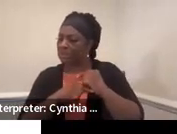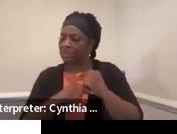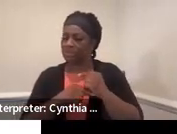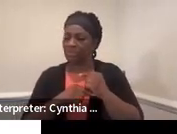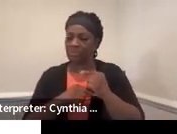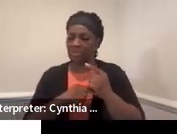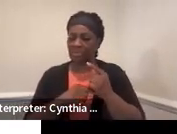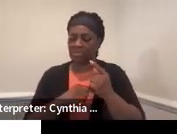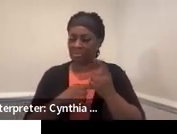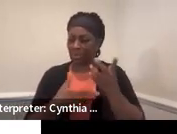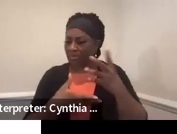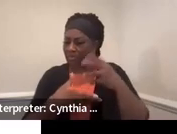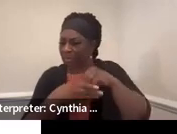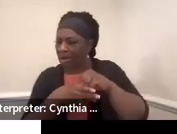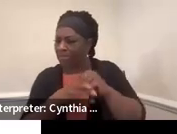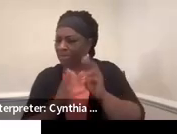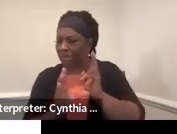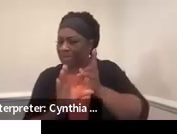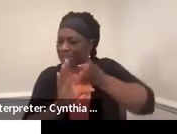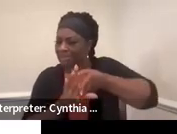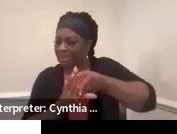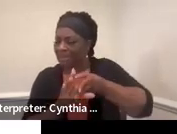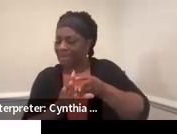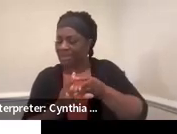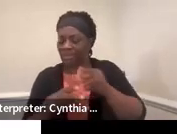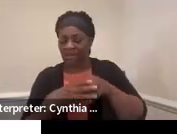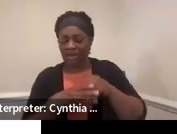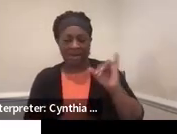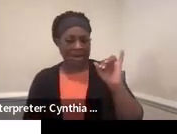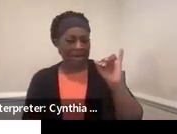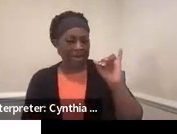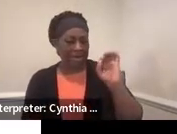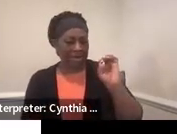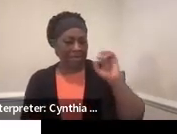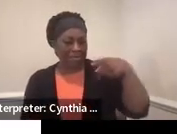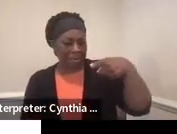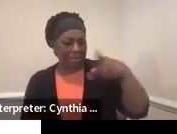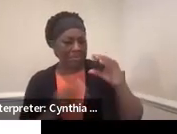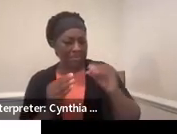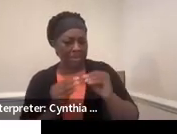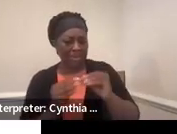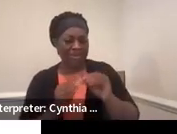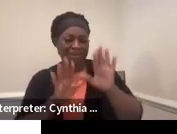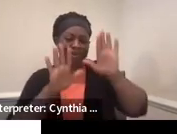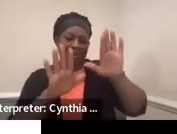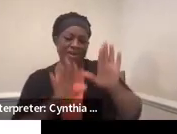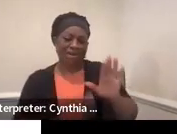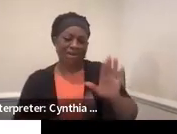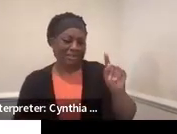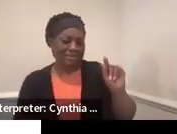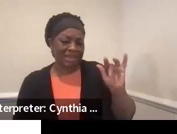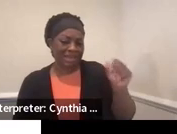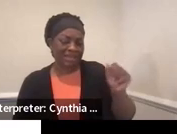attending and participating at the IEP meeting. Awesome. Thank you, Titus.